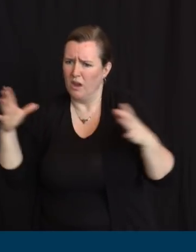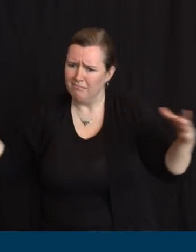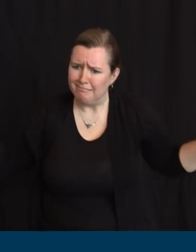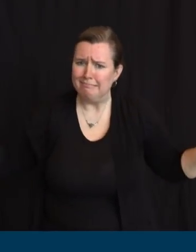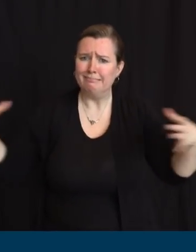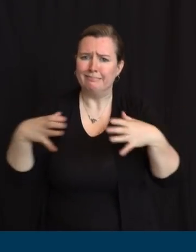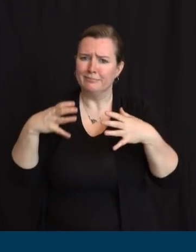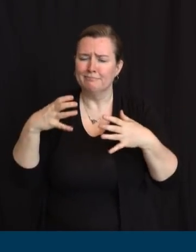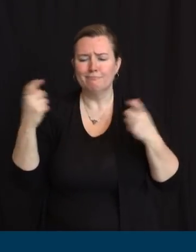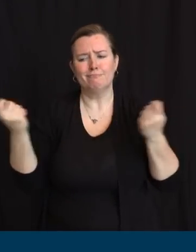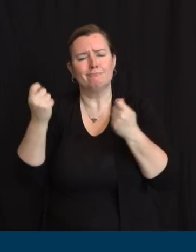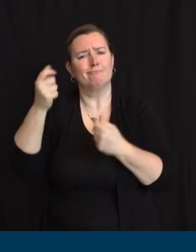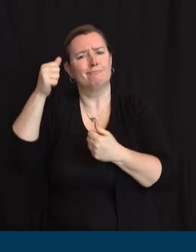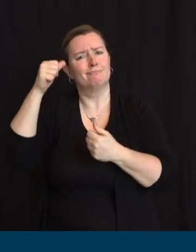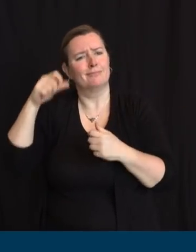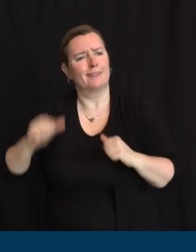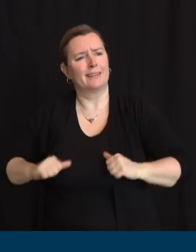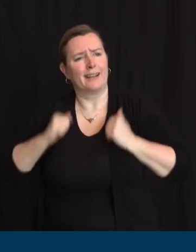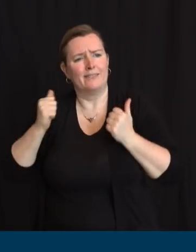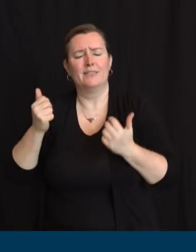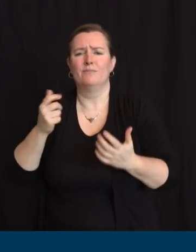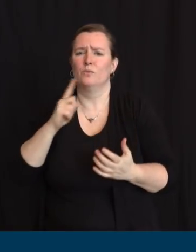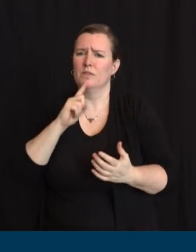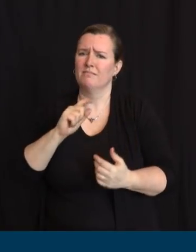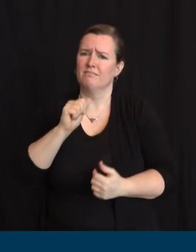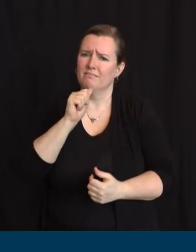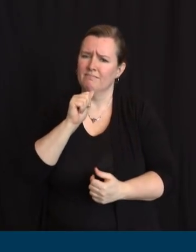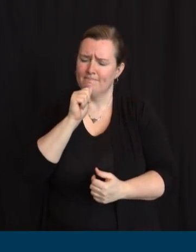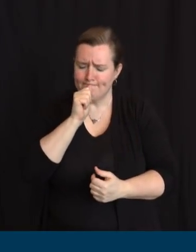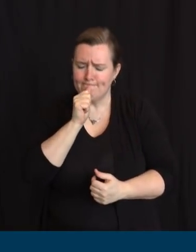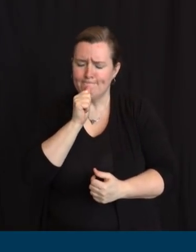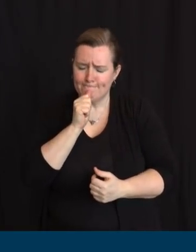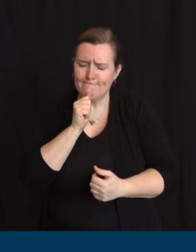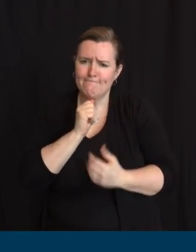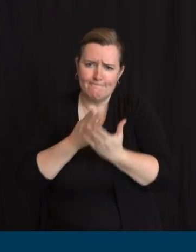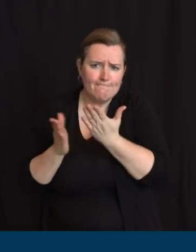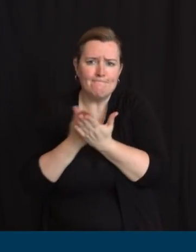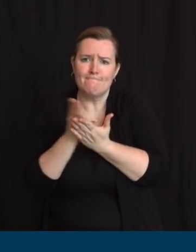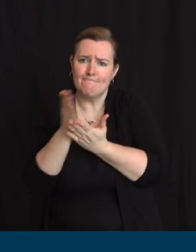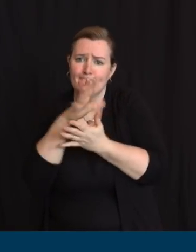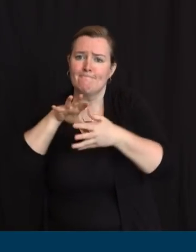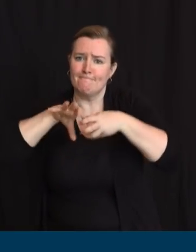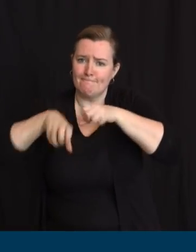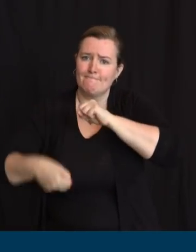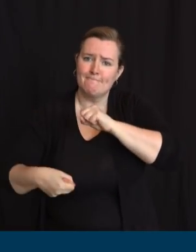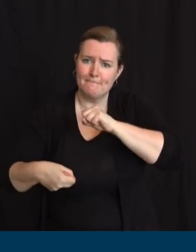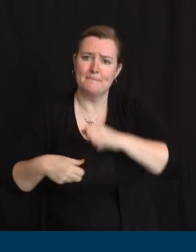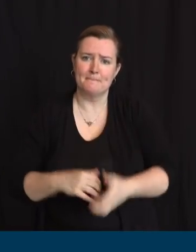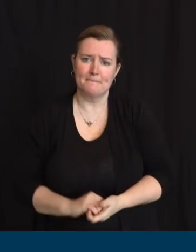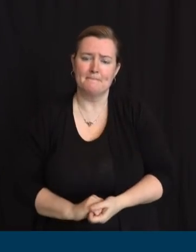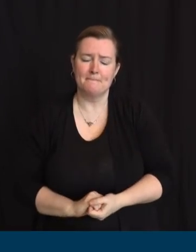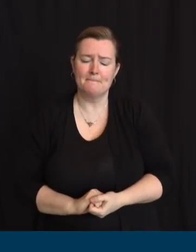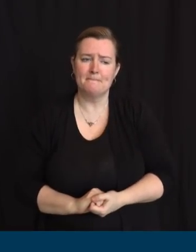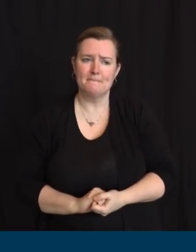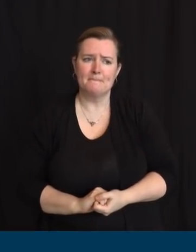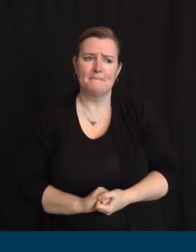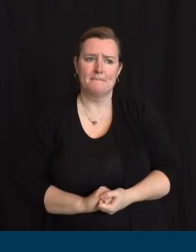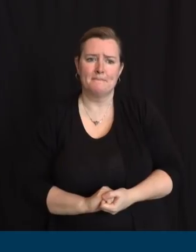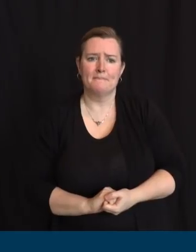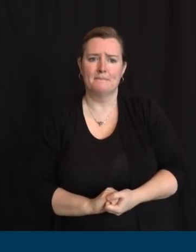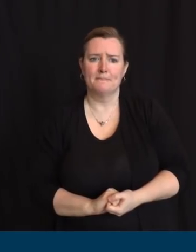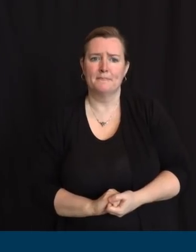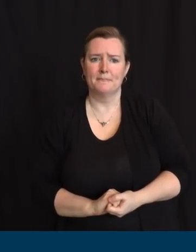That especially makes this illness and these passings so cruel. It's also what makes